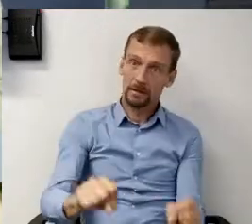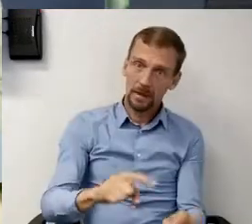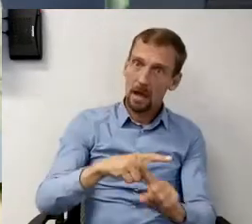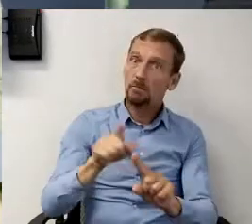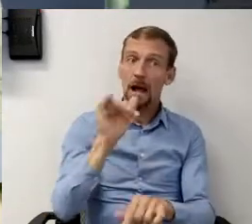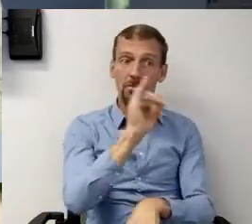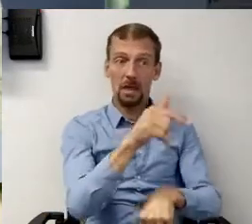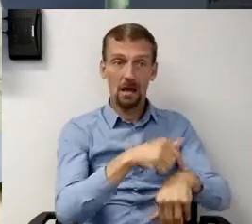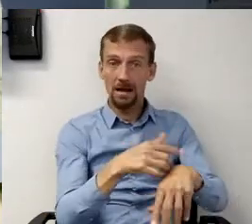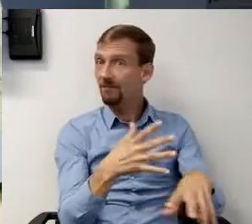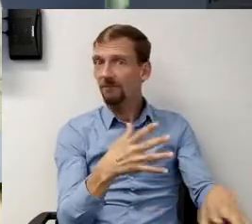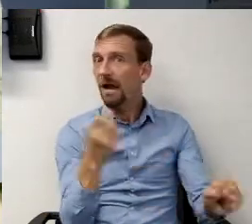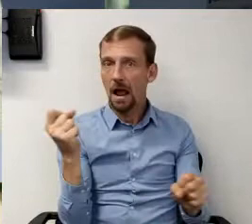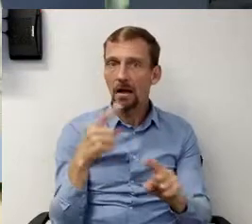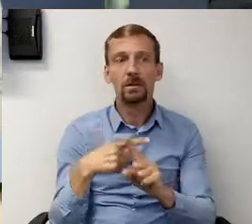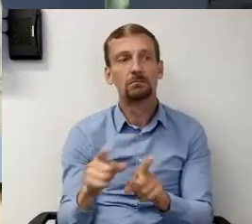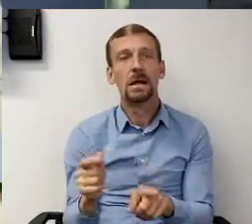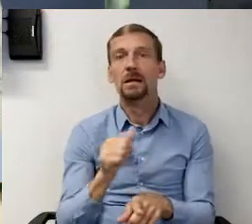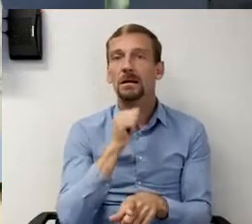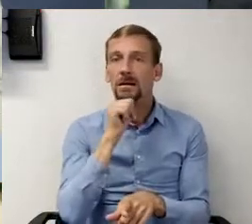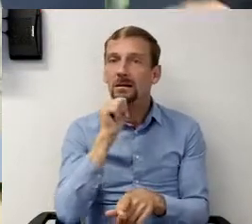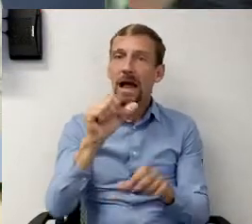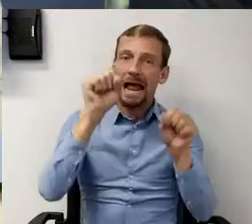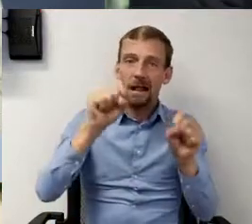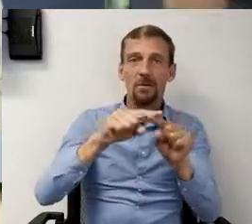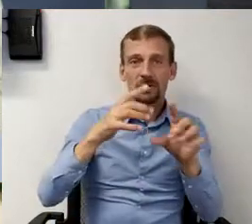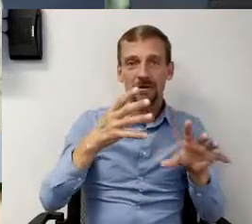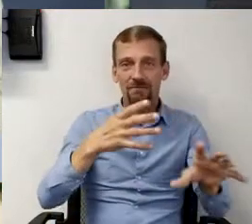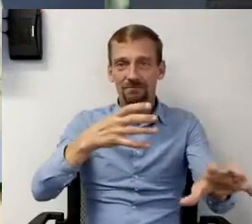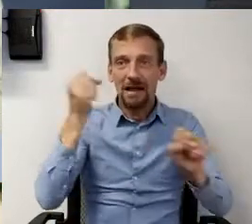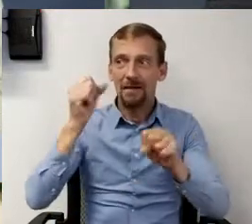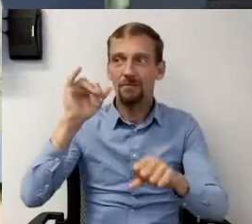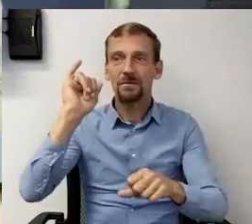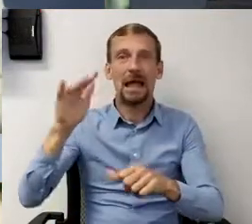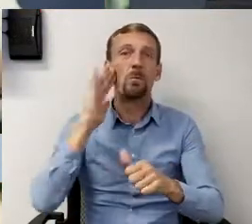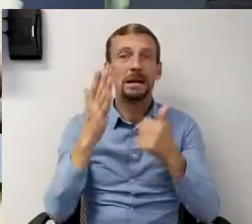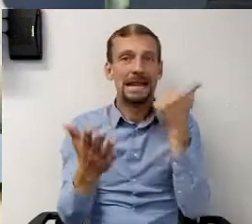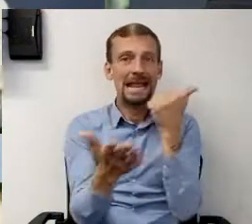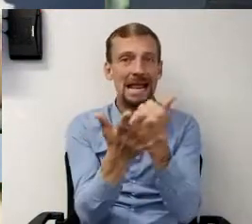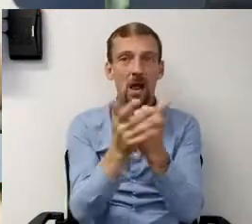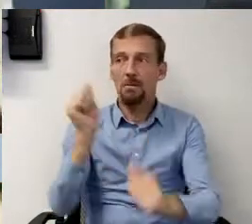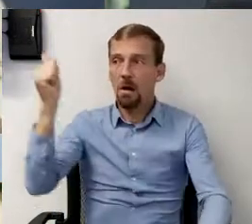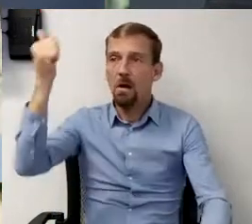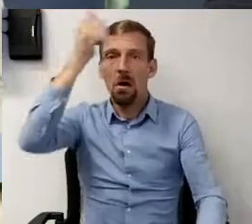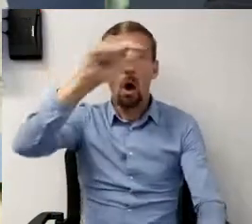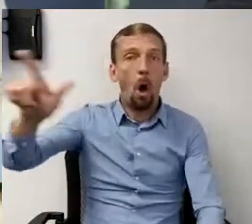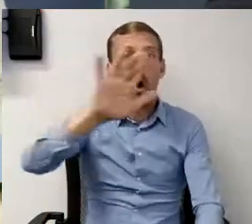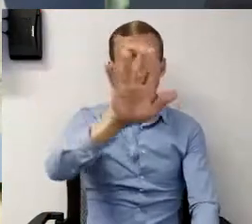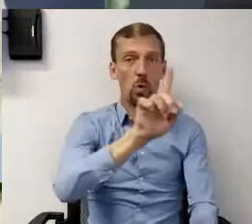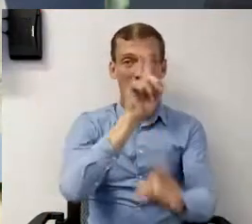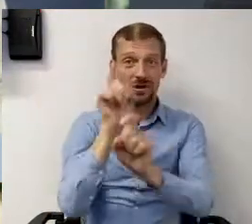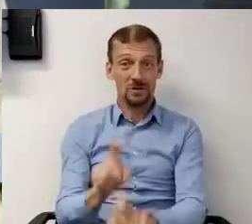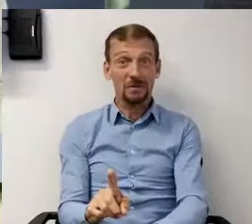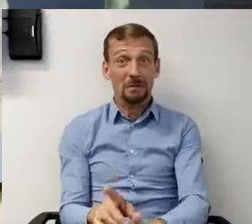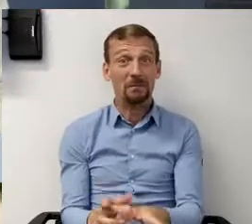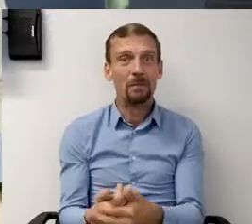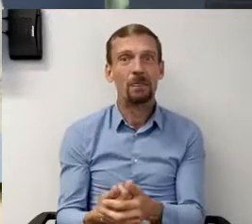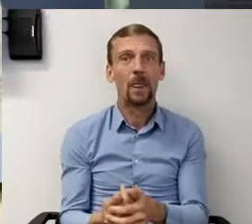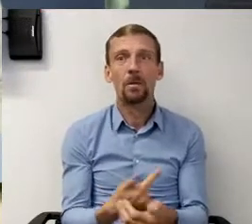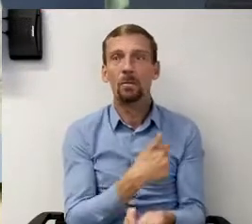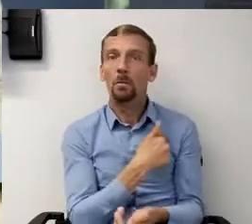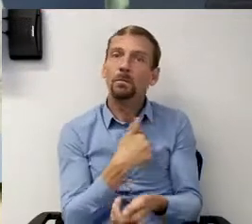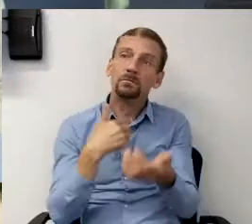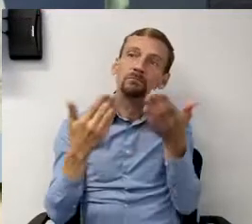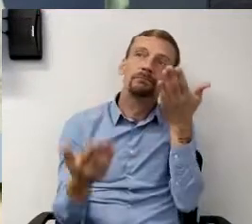But unfortunately, this can't happen fast enough, because this would absolutely address the person. those. All of those, yeah. Yeah. We're